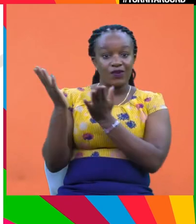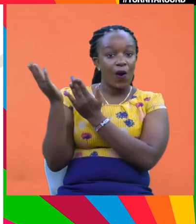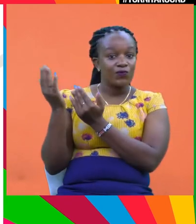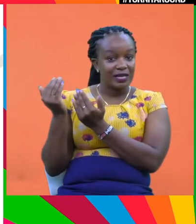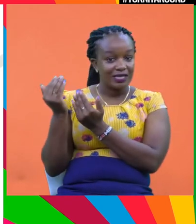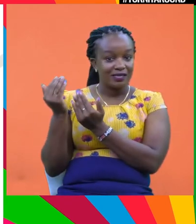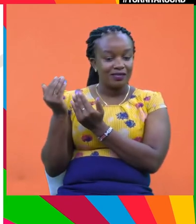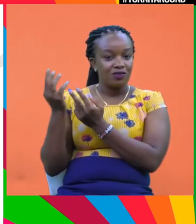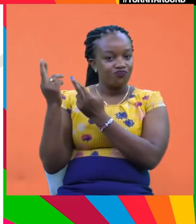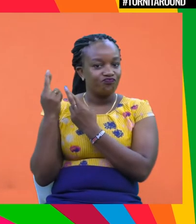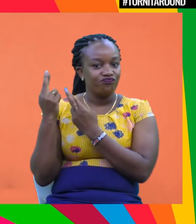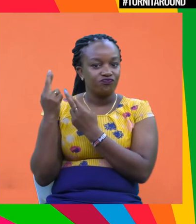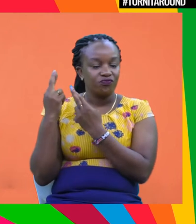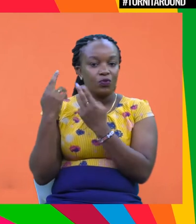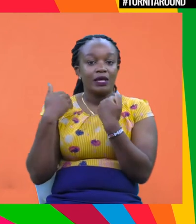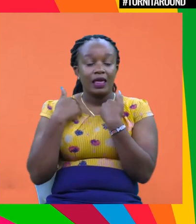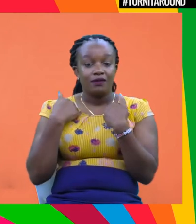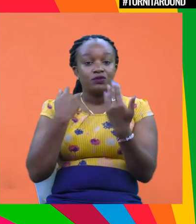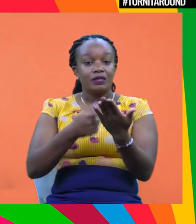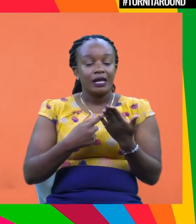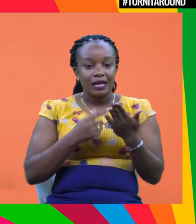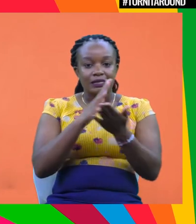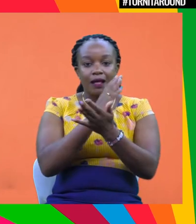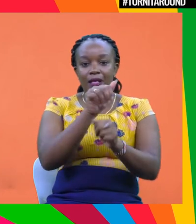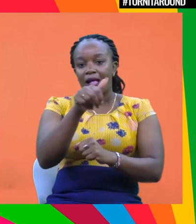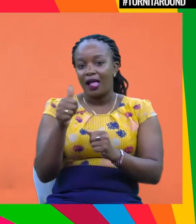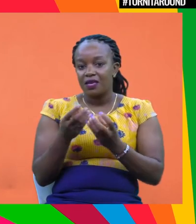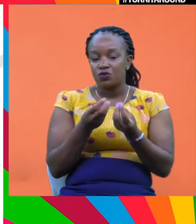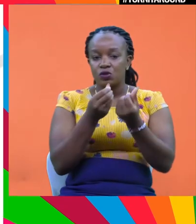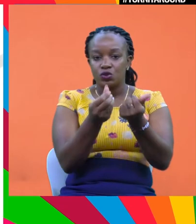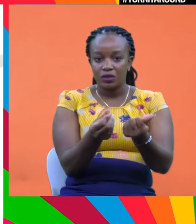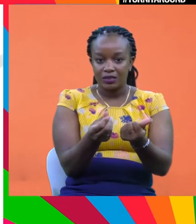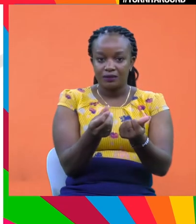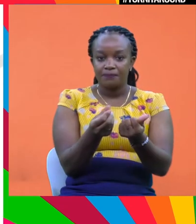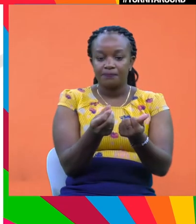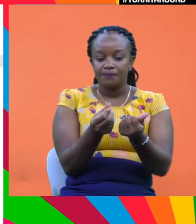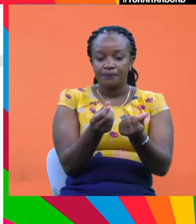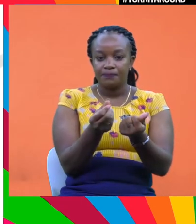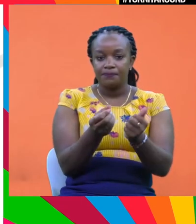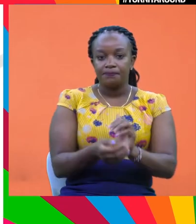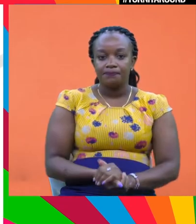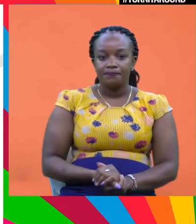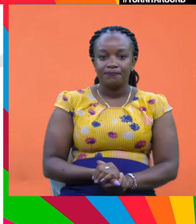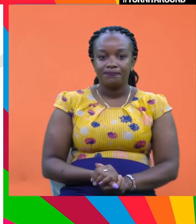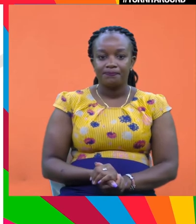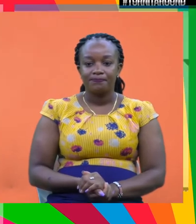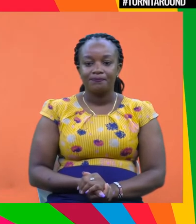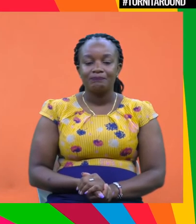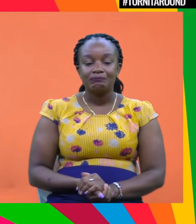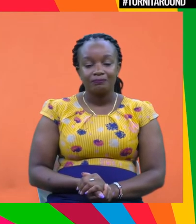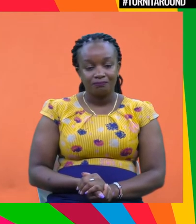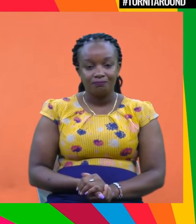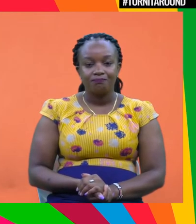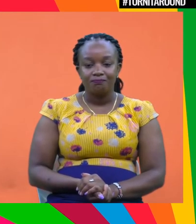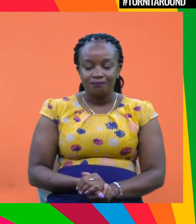hopefully, in this discussion, we certainly will discuss some of the solutions that we can look at to help us get there. Mm-hmm.